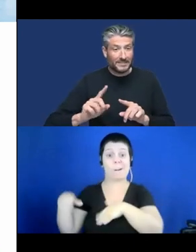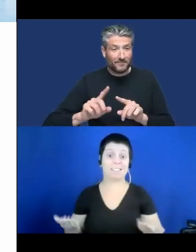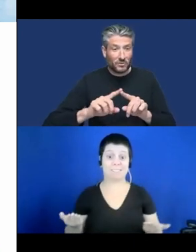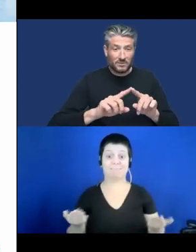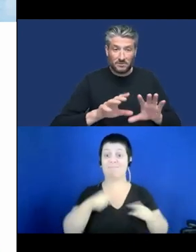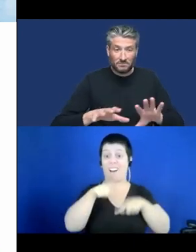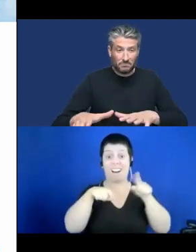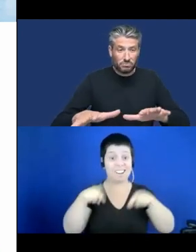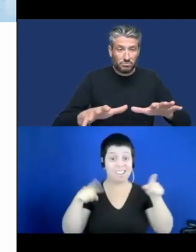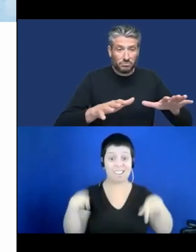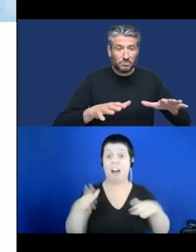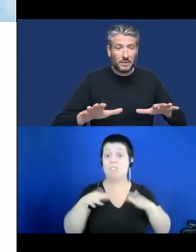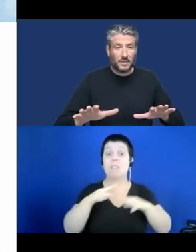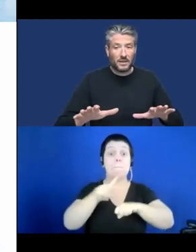country.